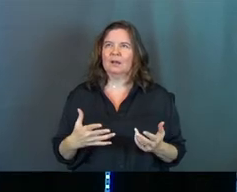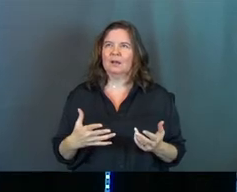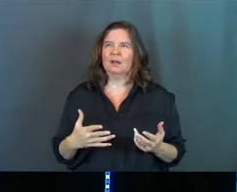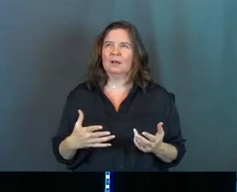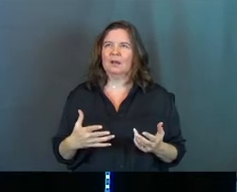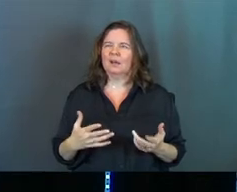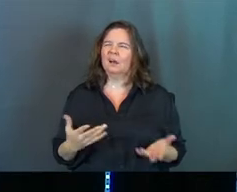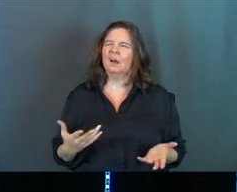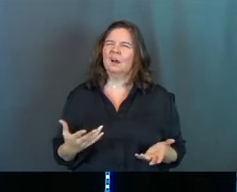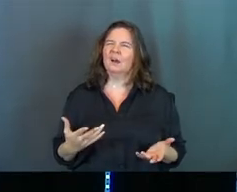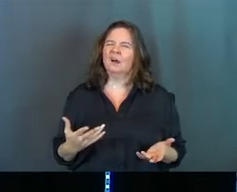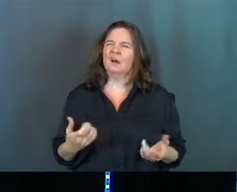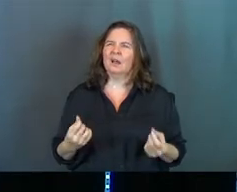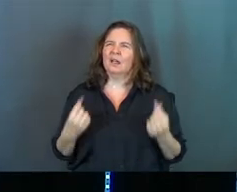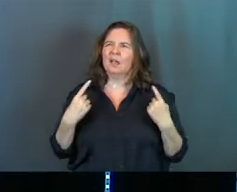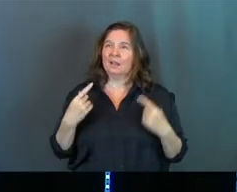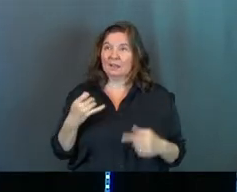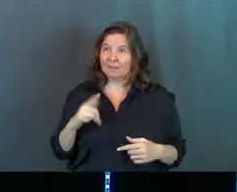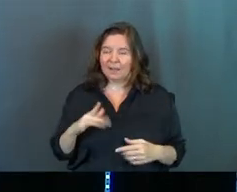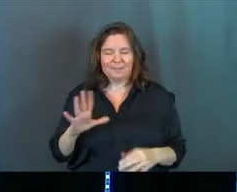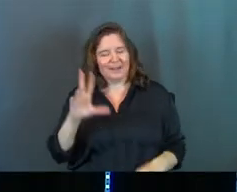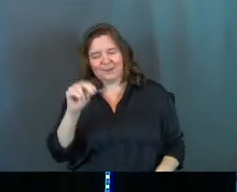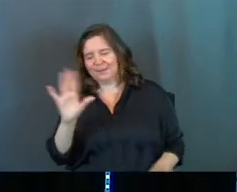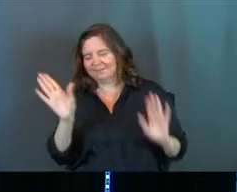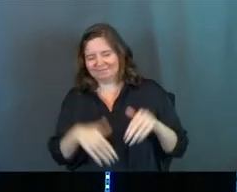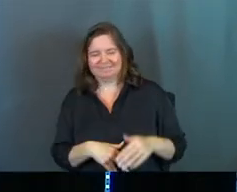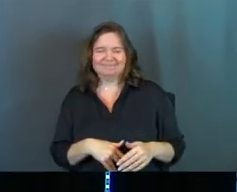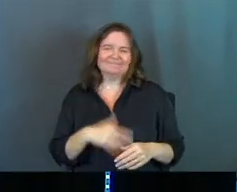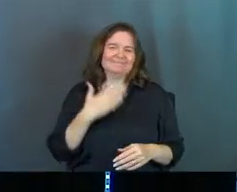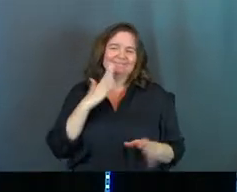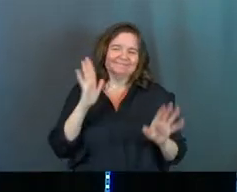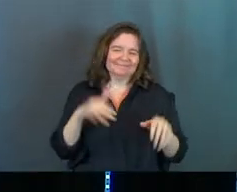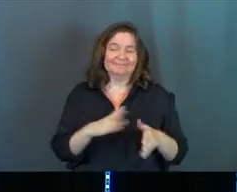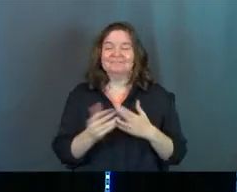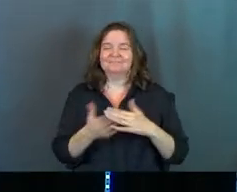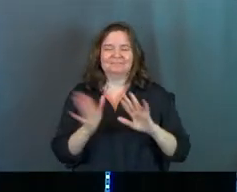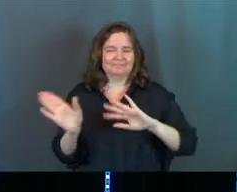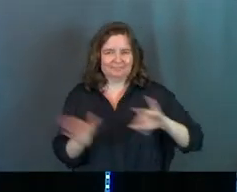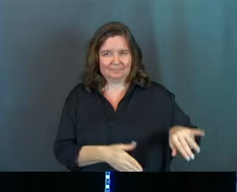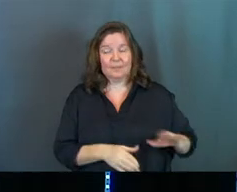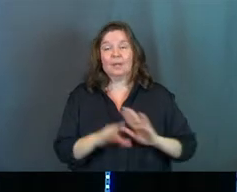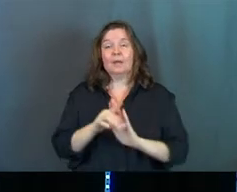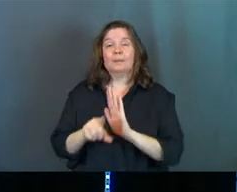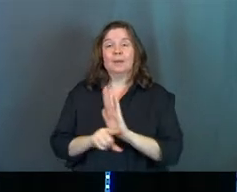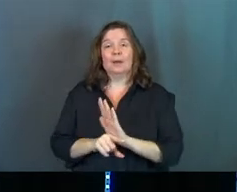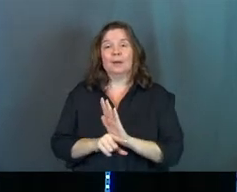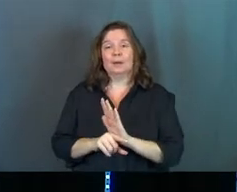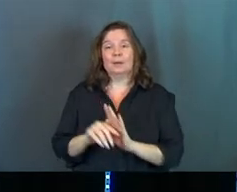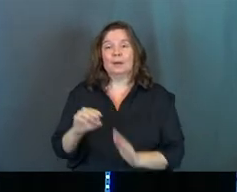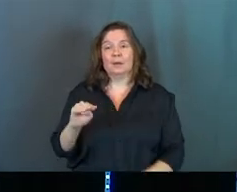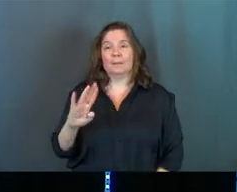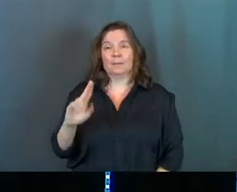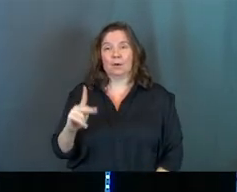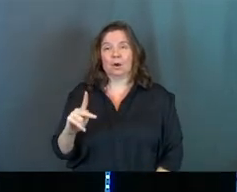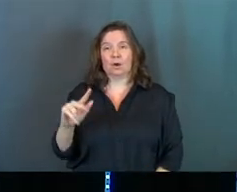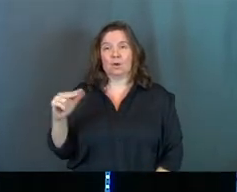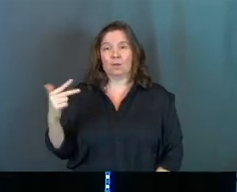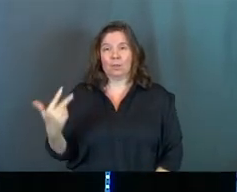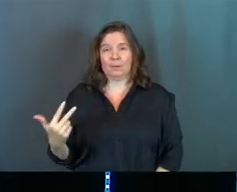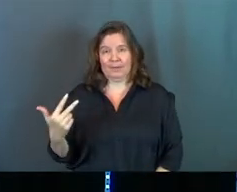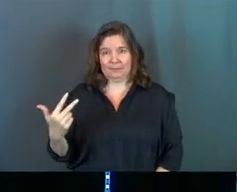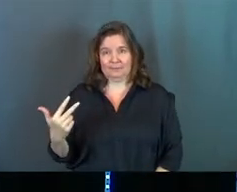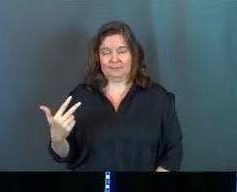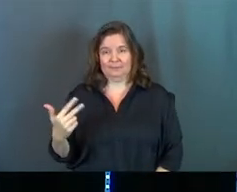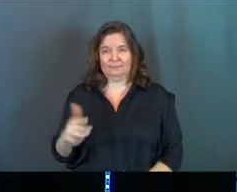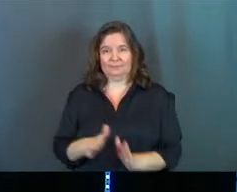you're like the apostle. I'm like, no, dude, get out of here. So background on some Mark 3, because that's where we're jumping. If you have your